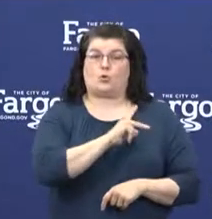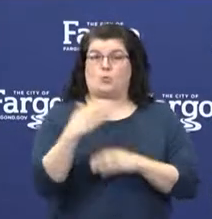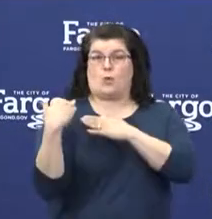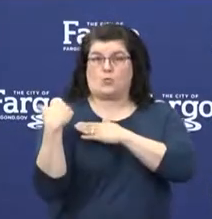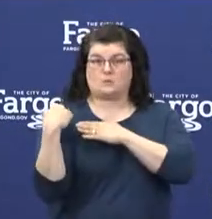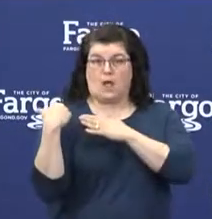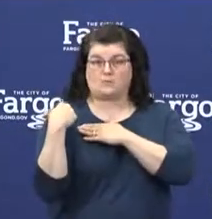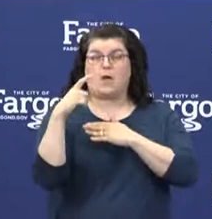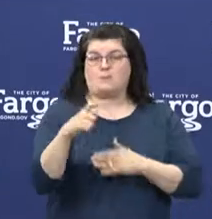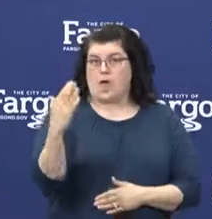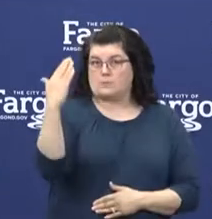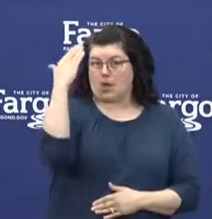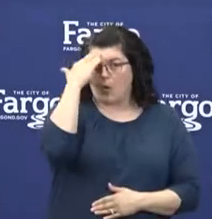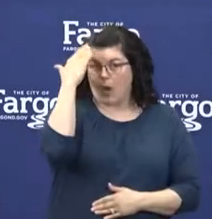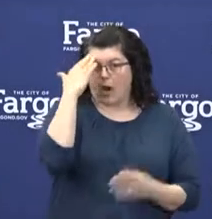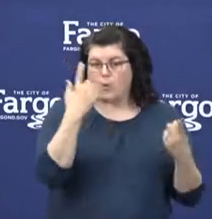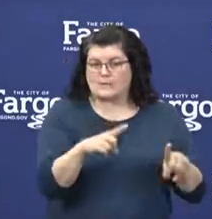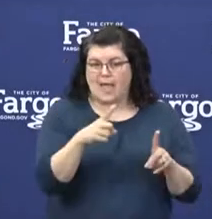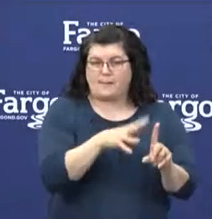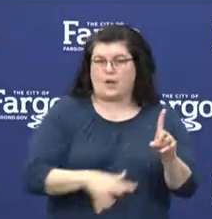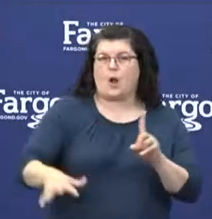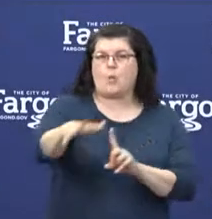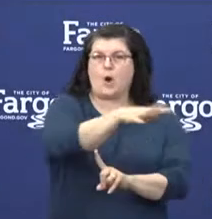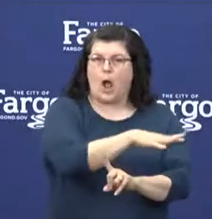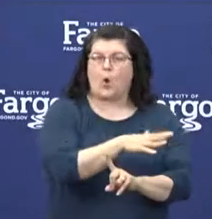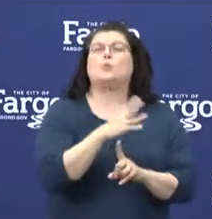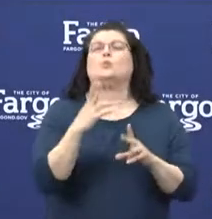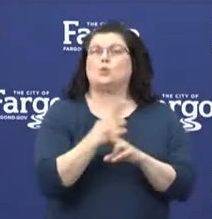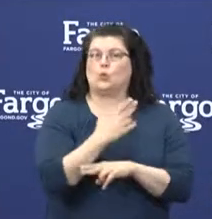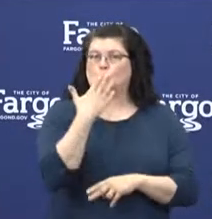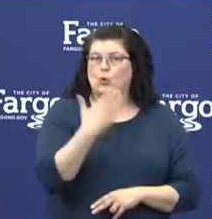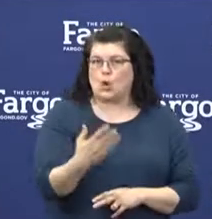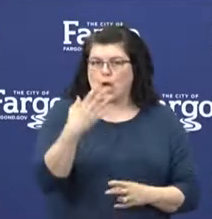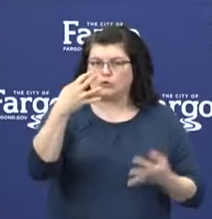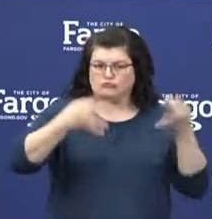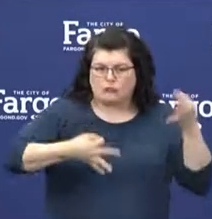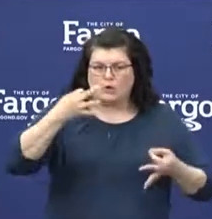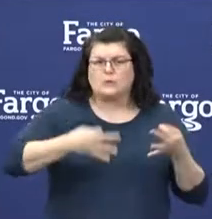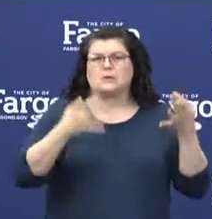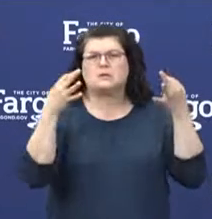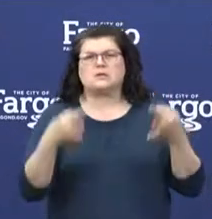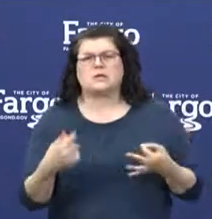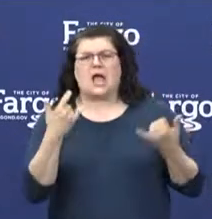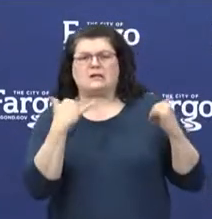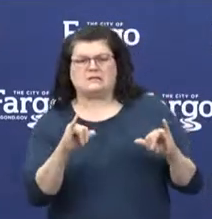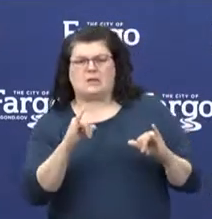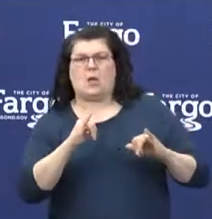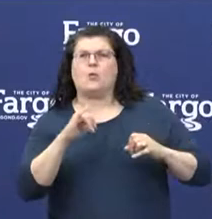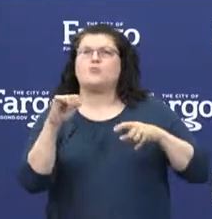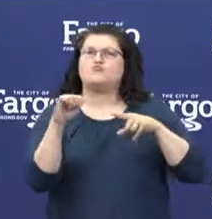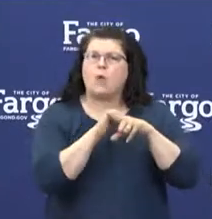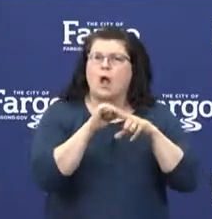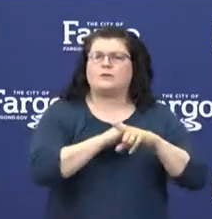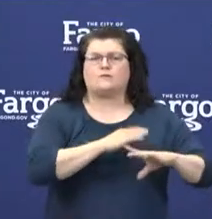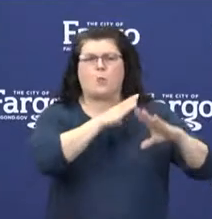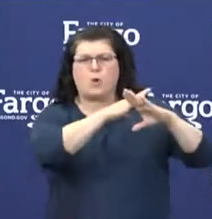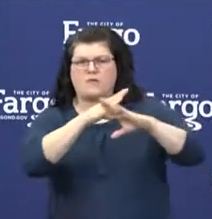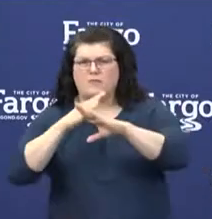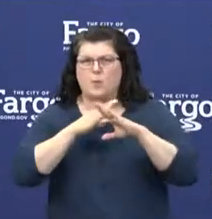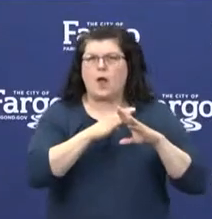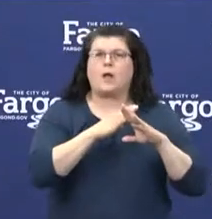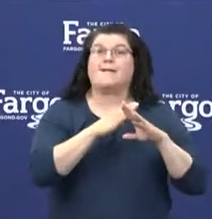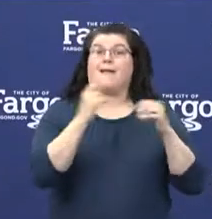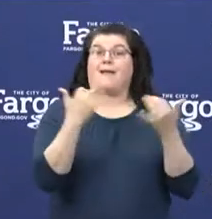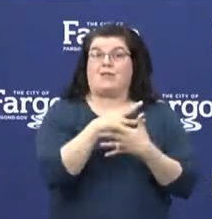to be fully aware of our surroundings, use good judgment, remain diligent with prevention practices. And again, those